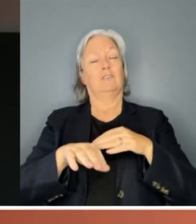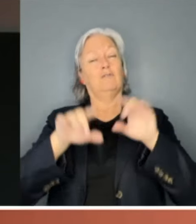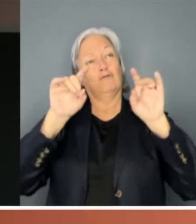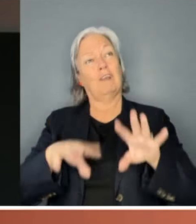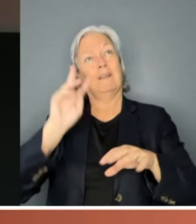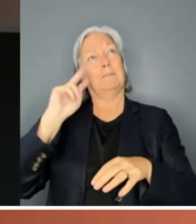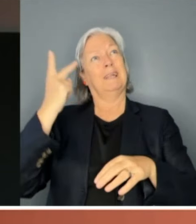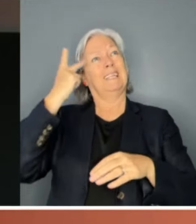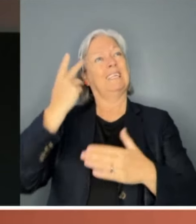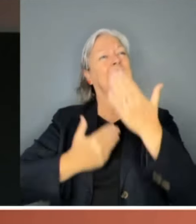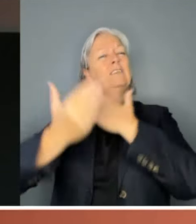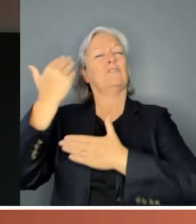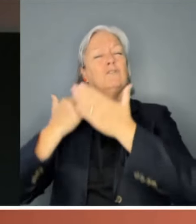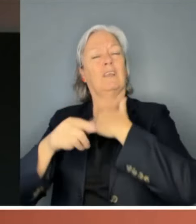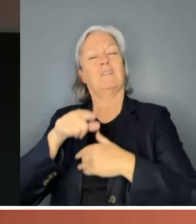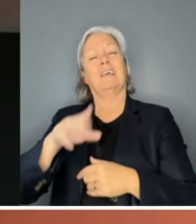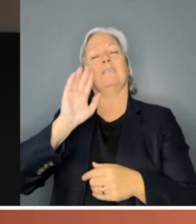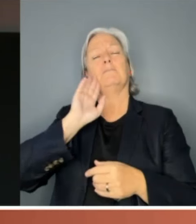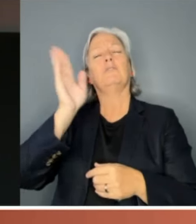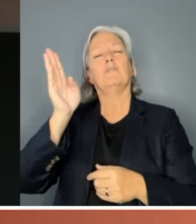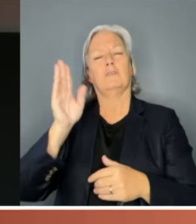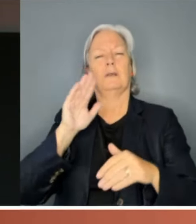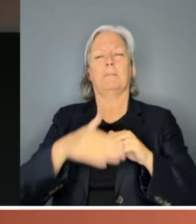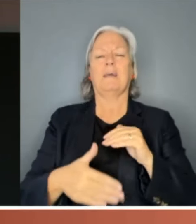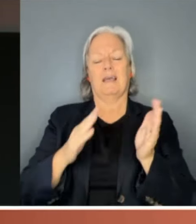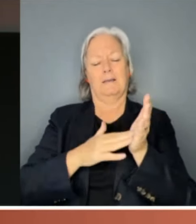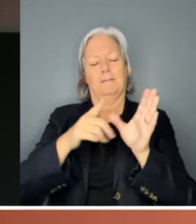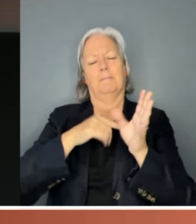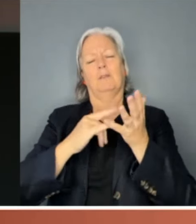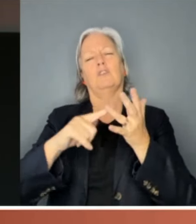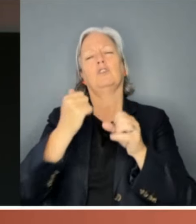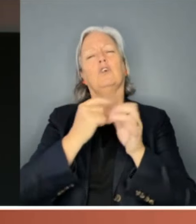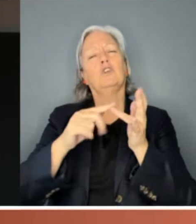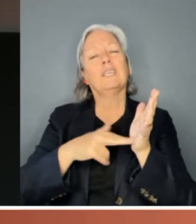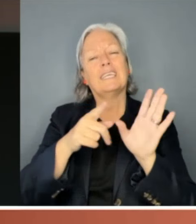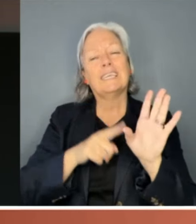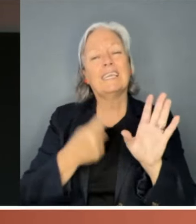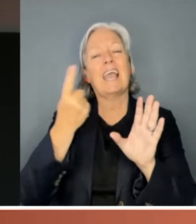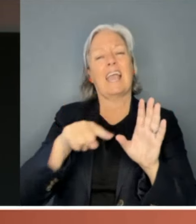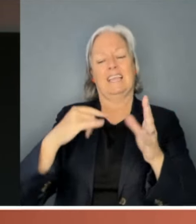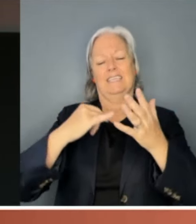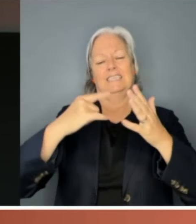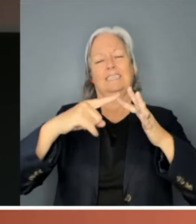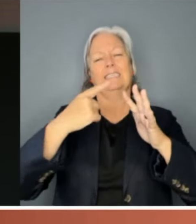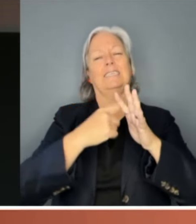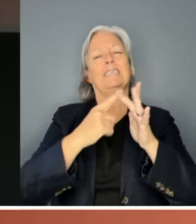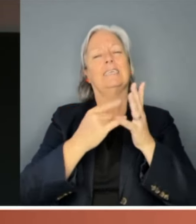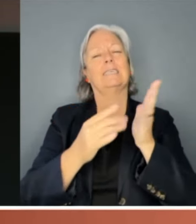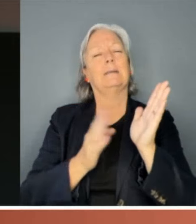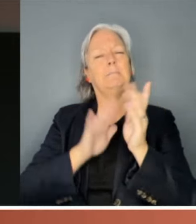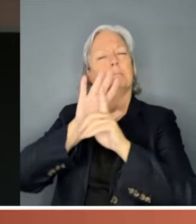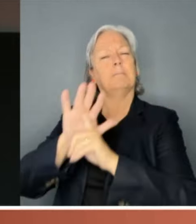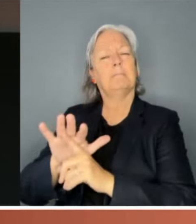is a speech about misogyny and sexism? More academic articles,